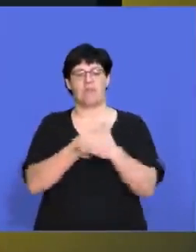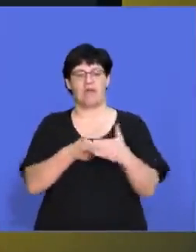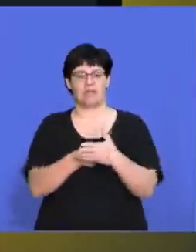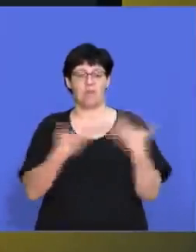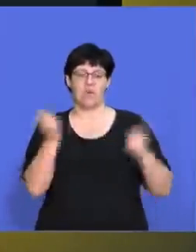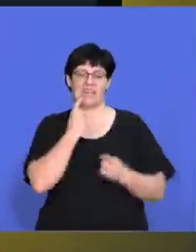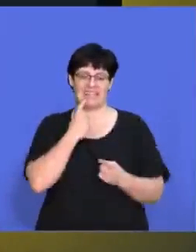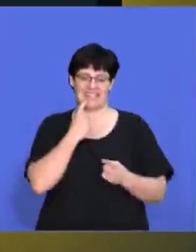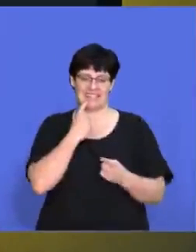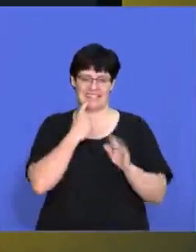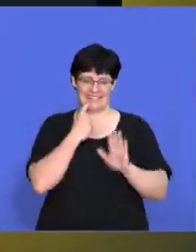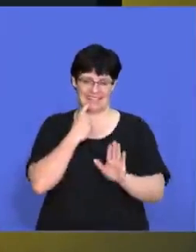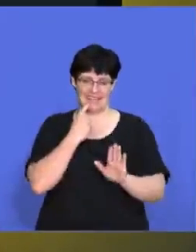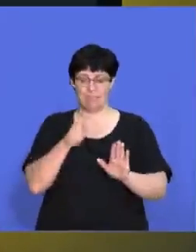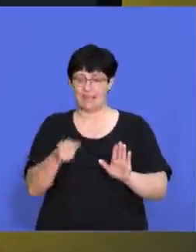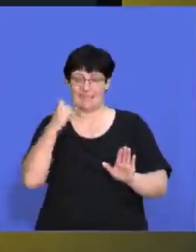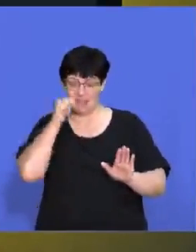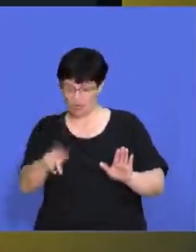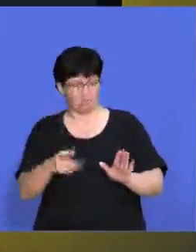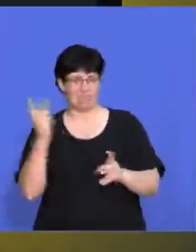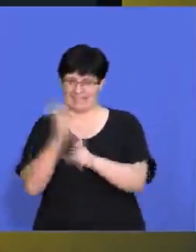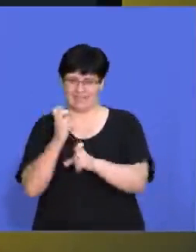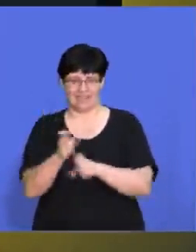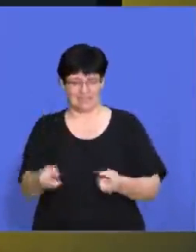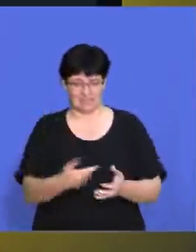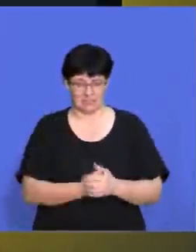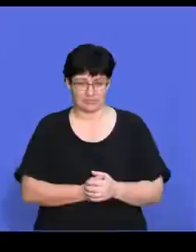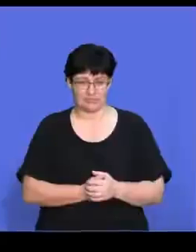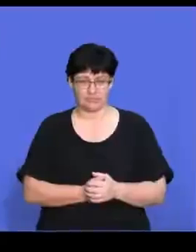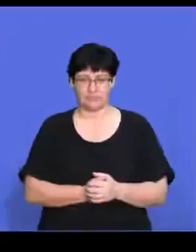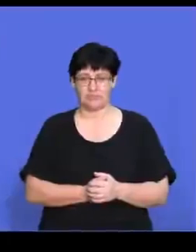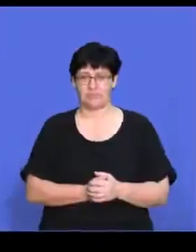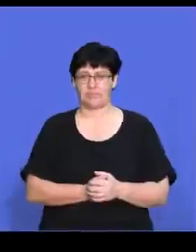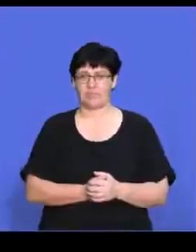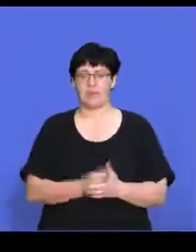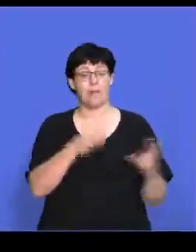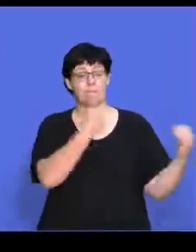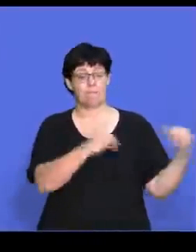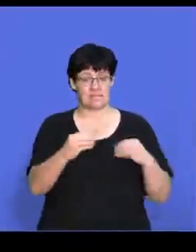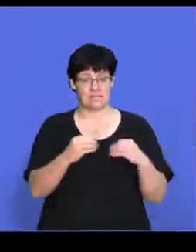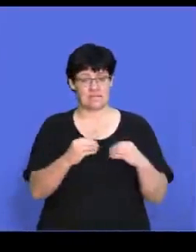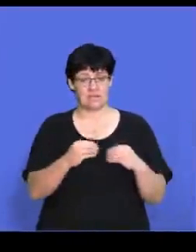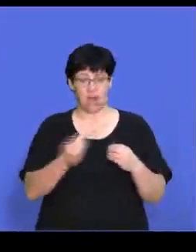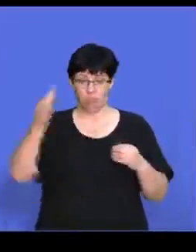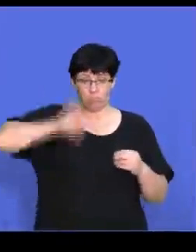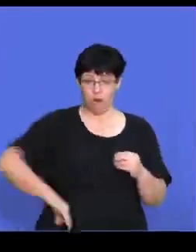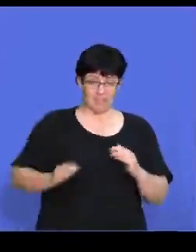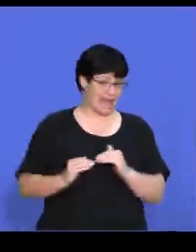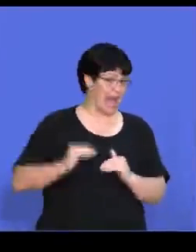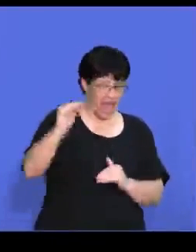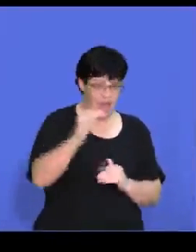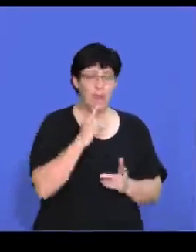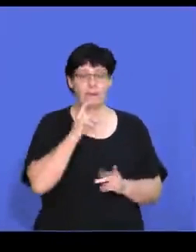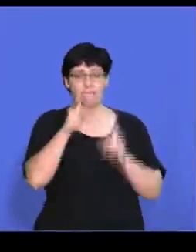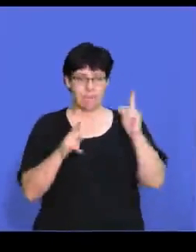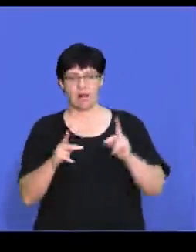easier than they would be able to start their own cell phone network. If the business is highly profitable, it will attract